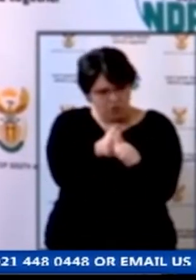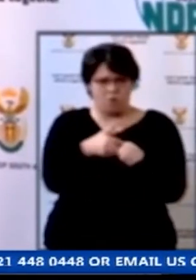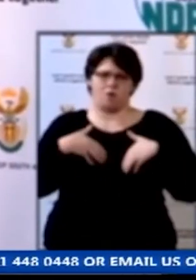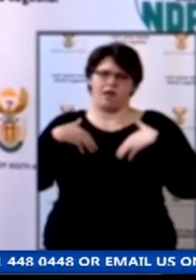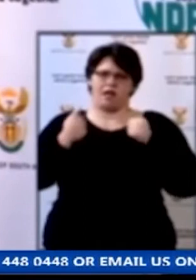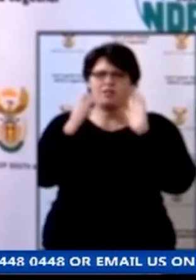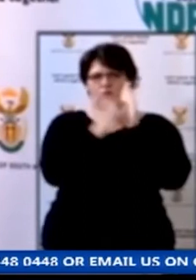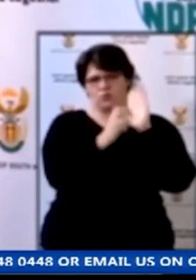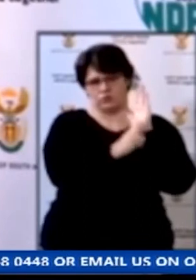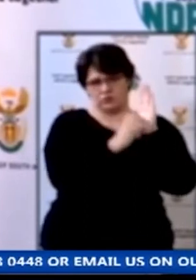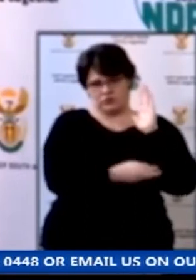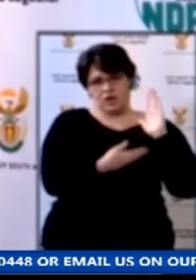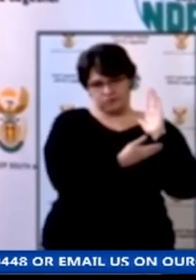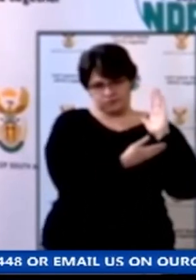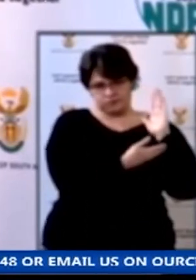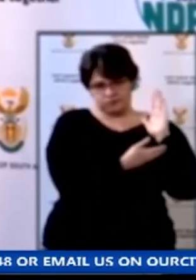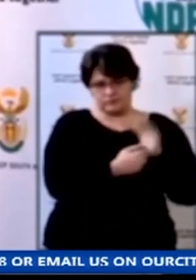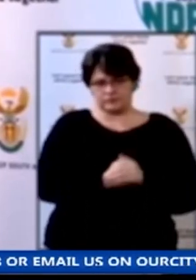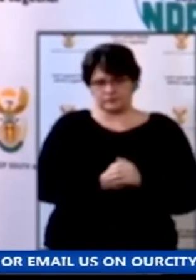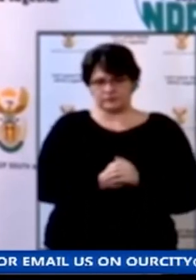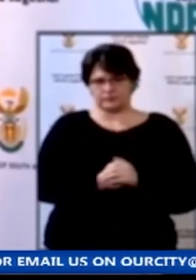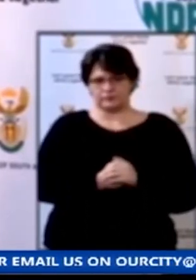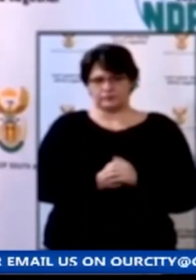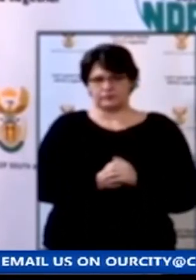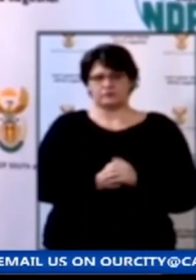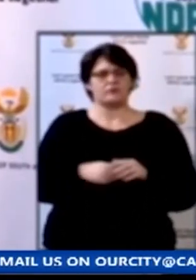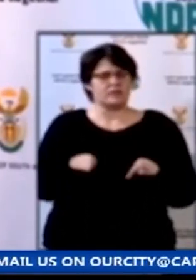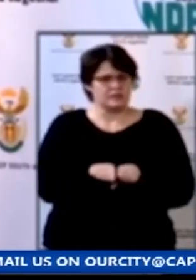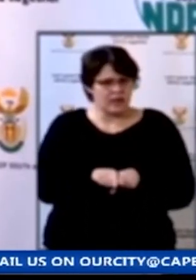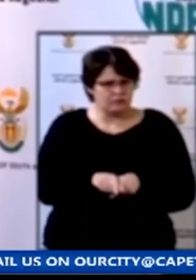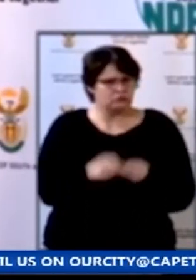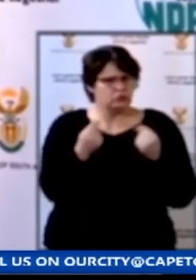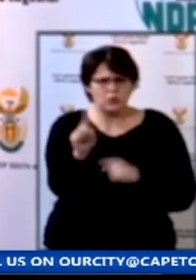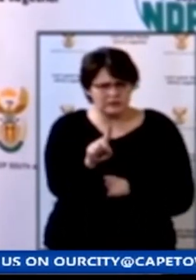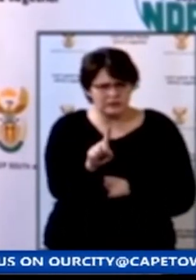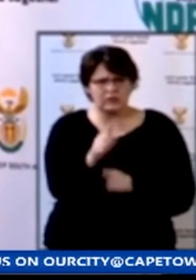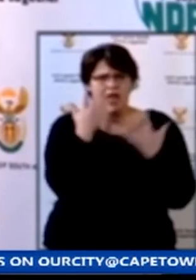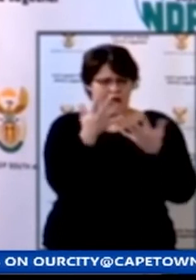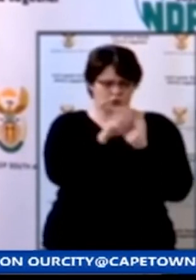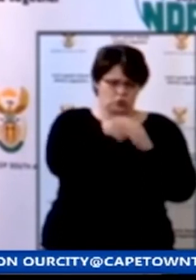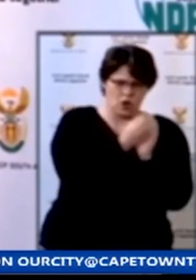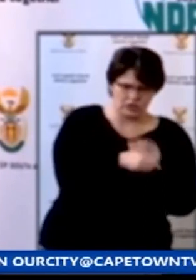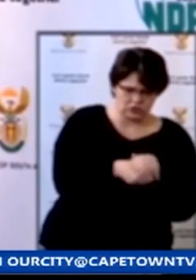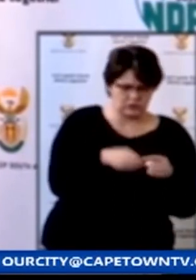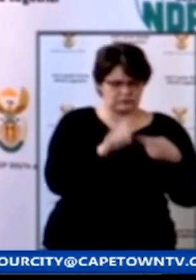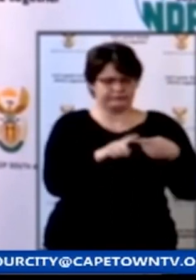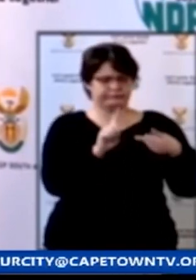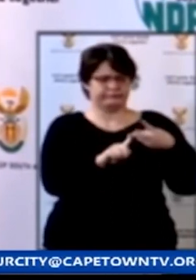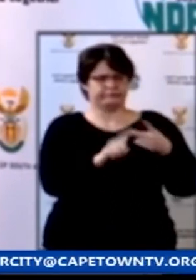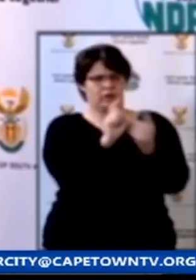that have been put in place including washing of hands social distancing